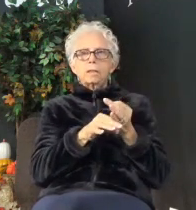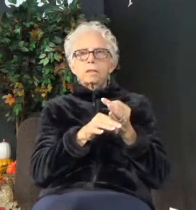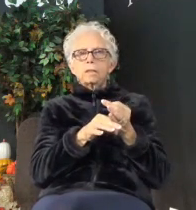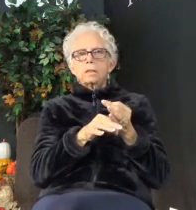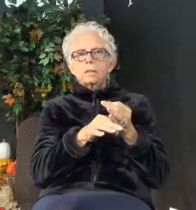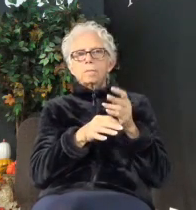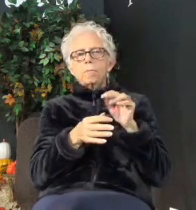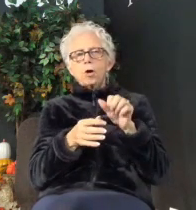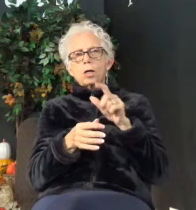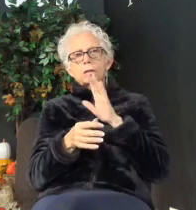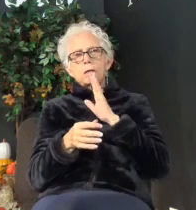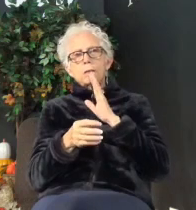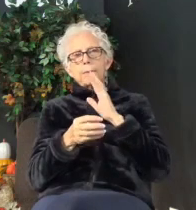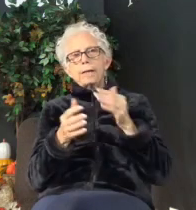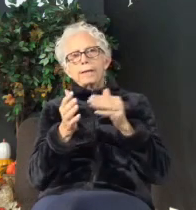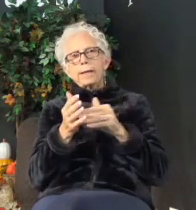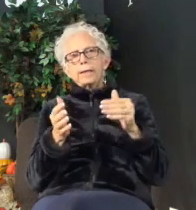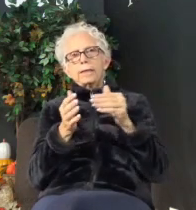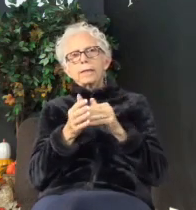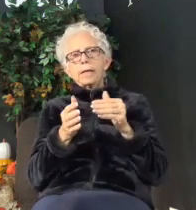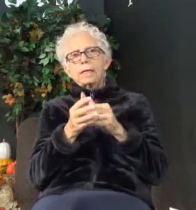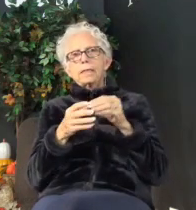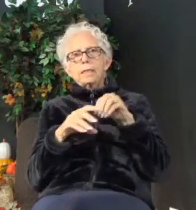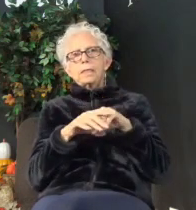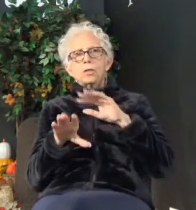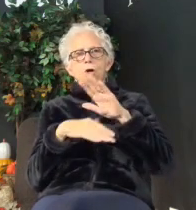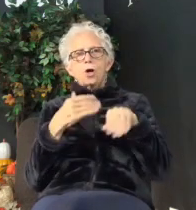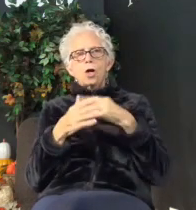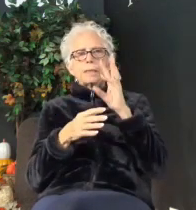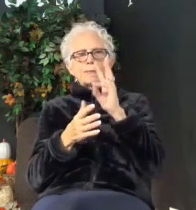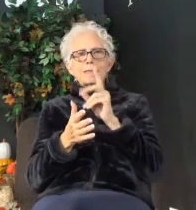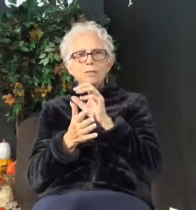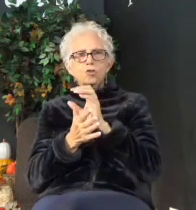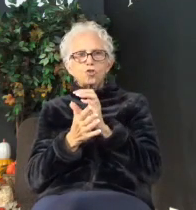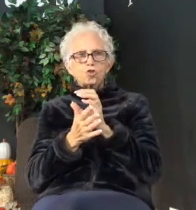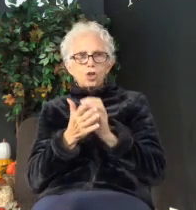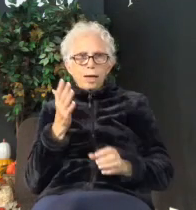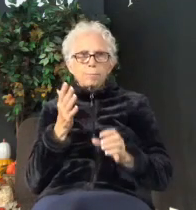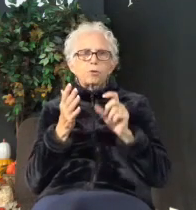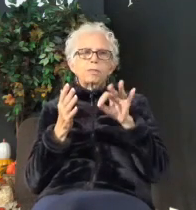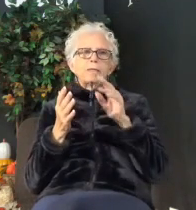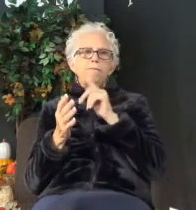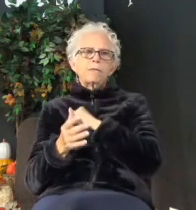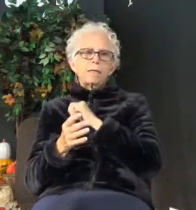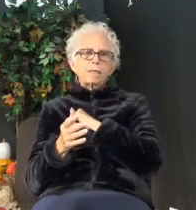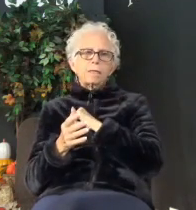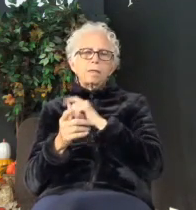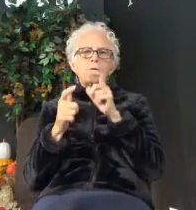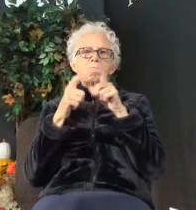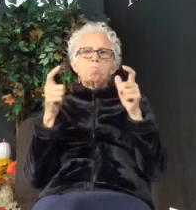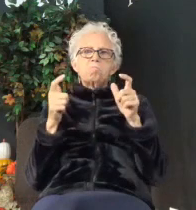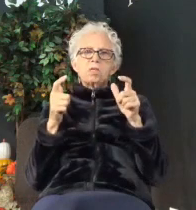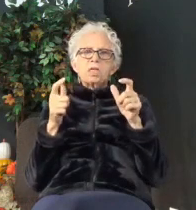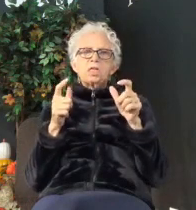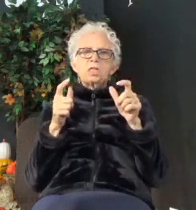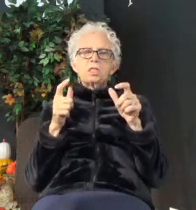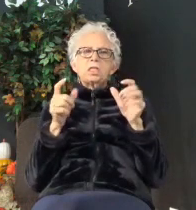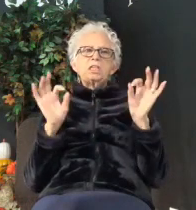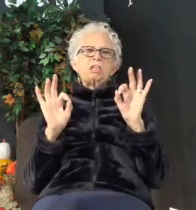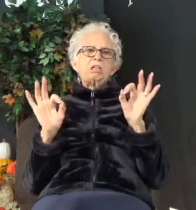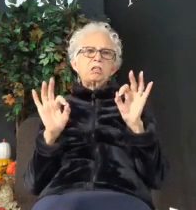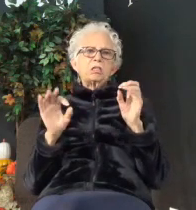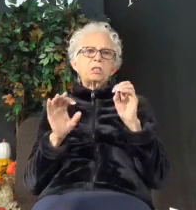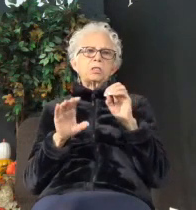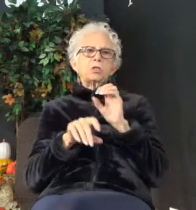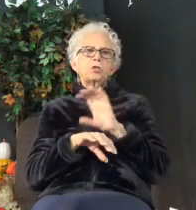over and over again in all six chapters of Timothy. It was a big deal for the church in Ephesus.